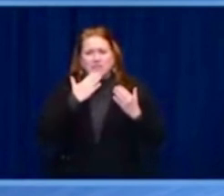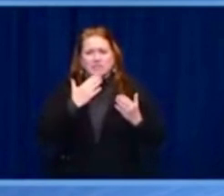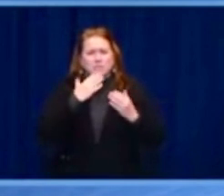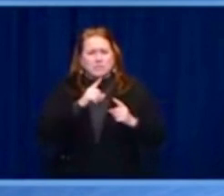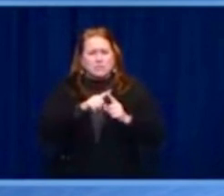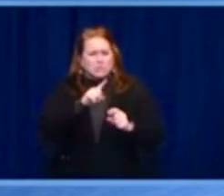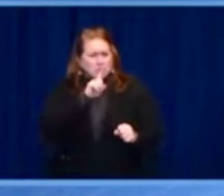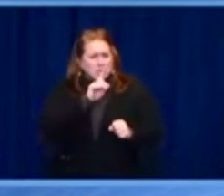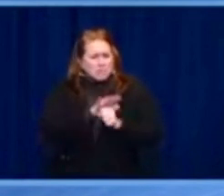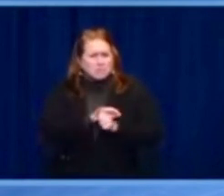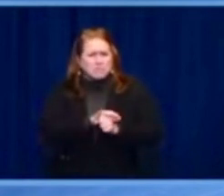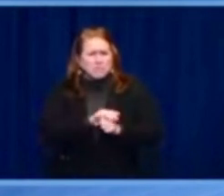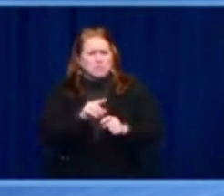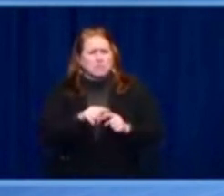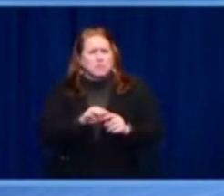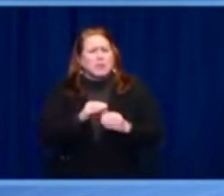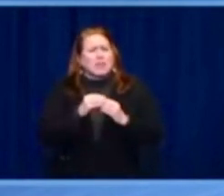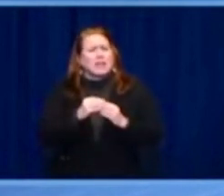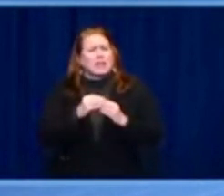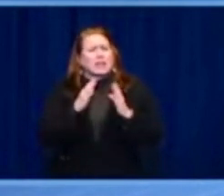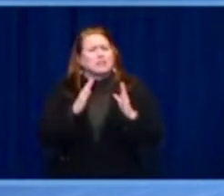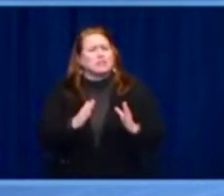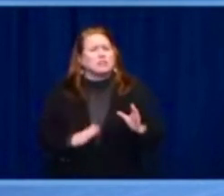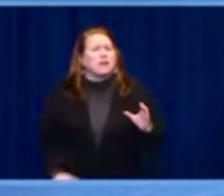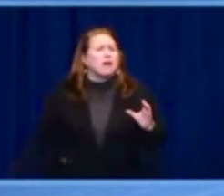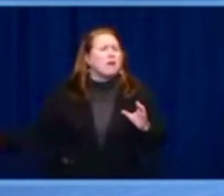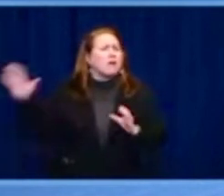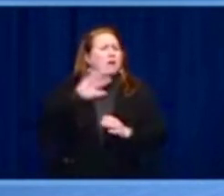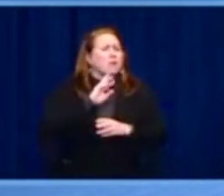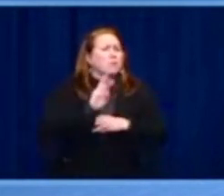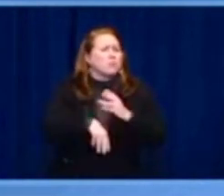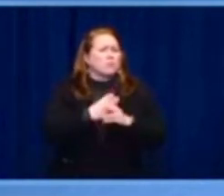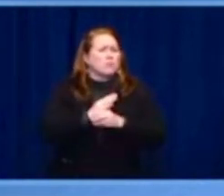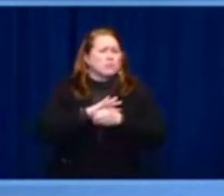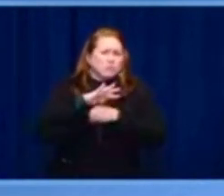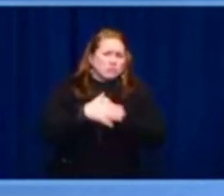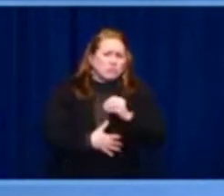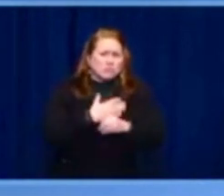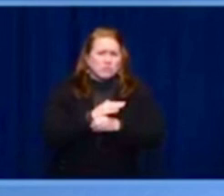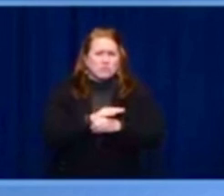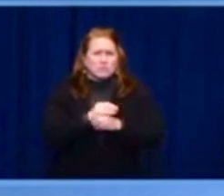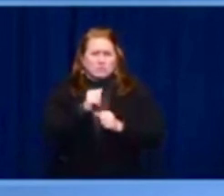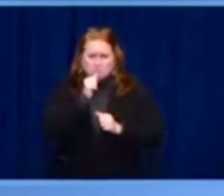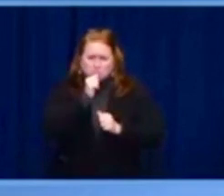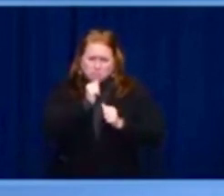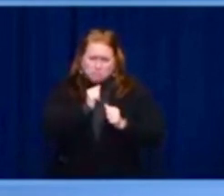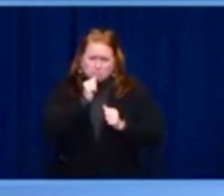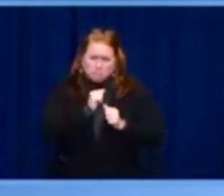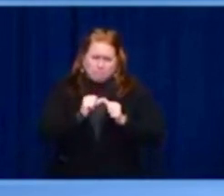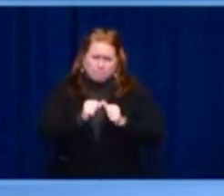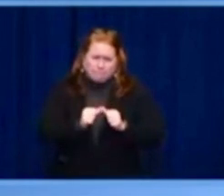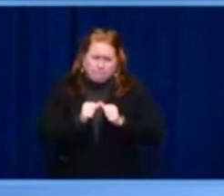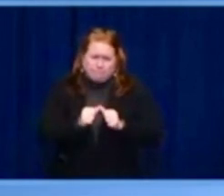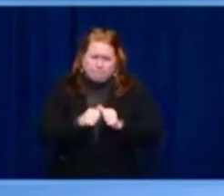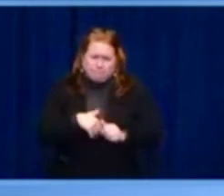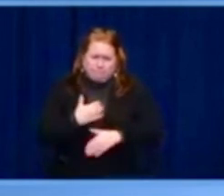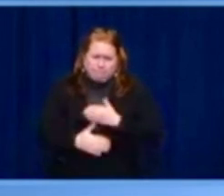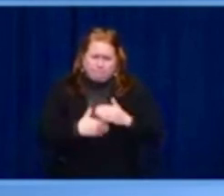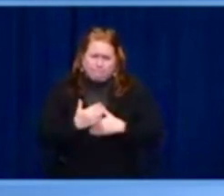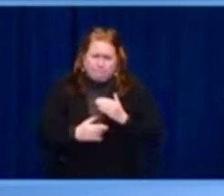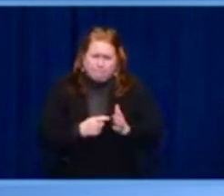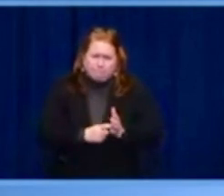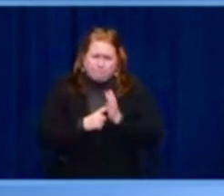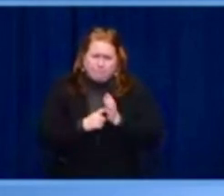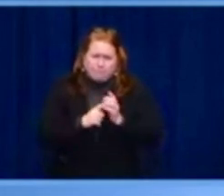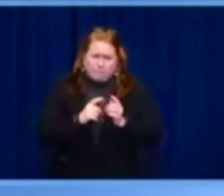keep the momentum going. This is a turning point for our world toward greater freedom, greater dignity and greater democracy.